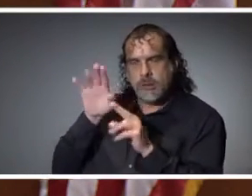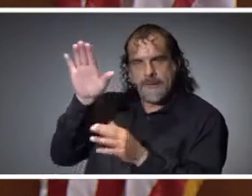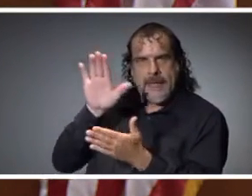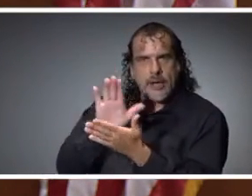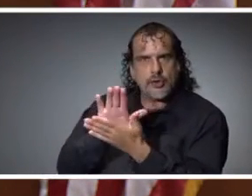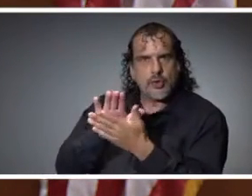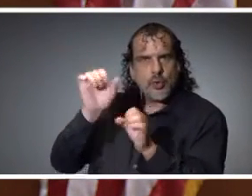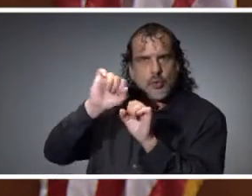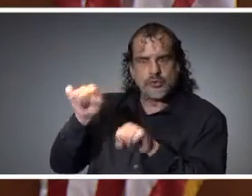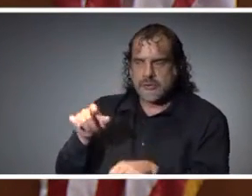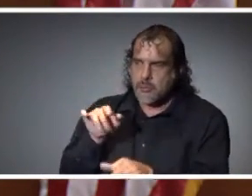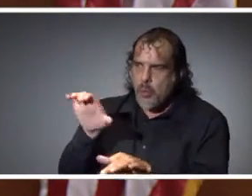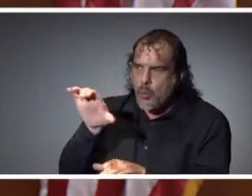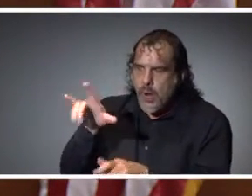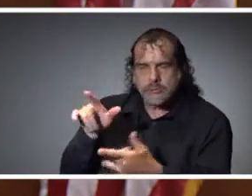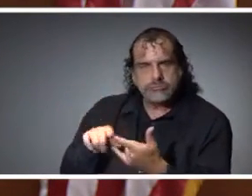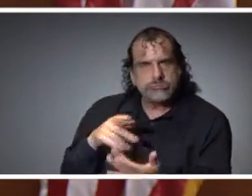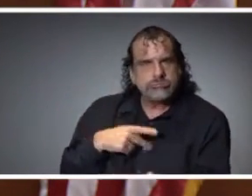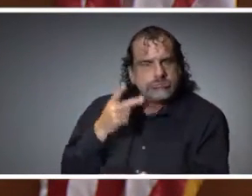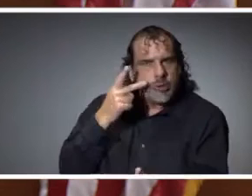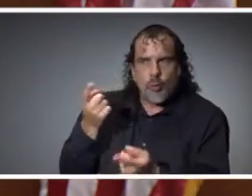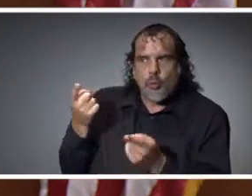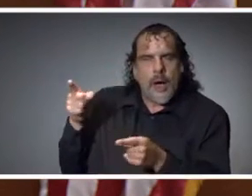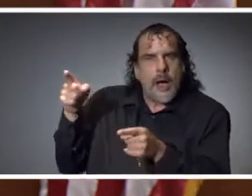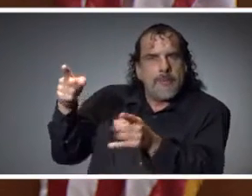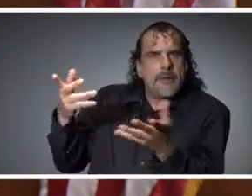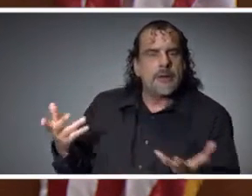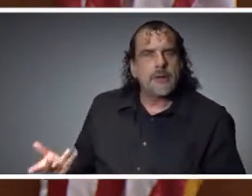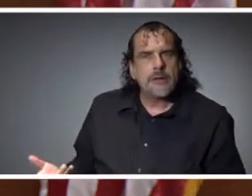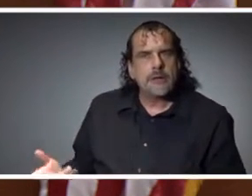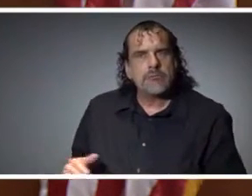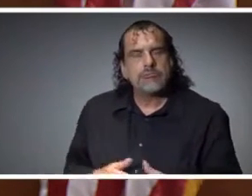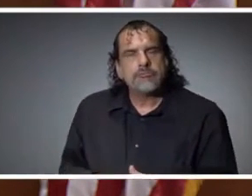very closely I do think that